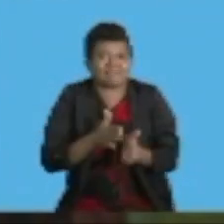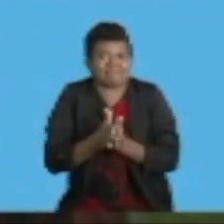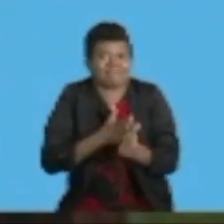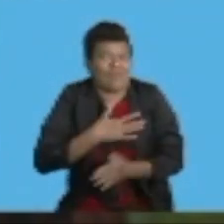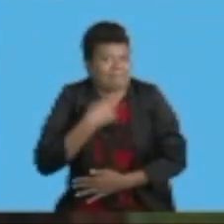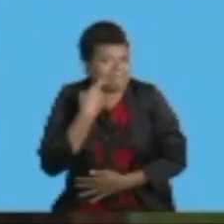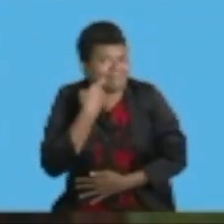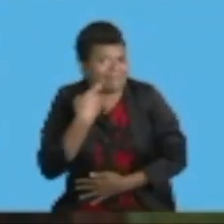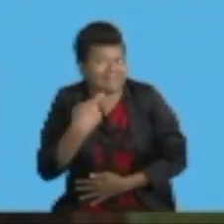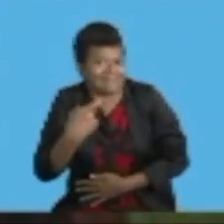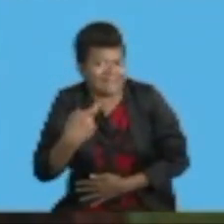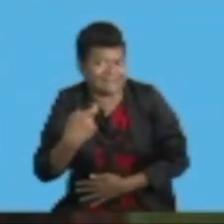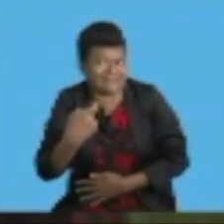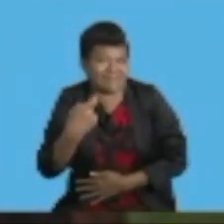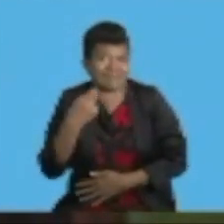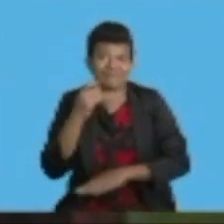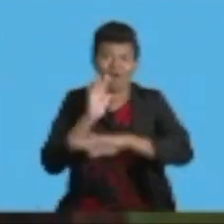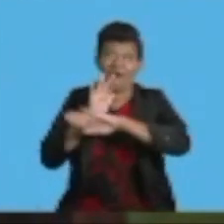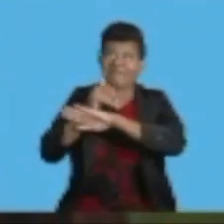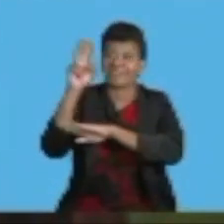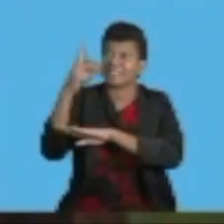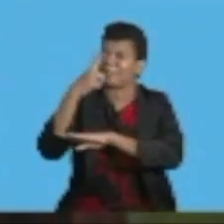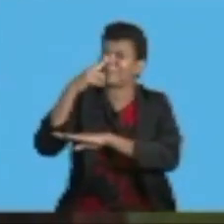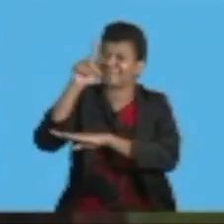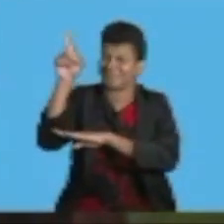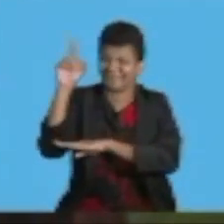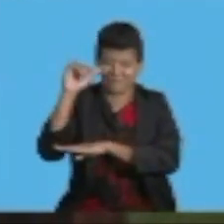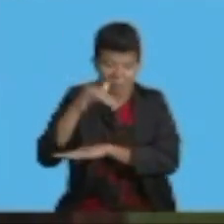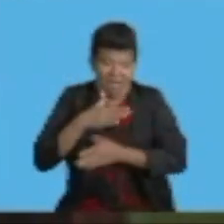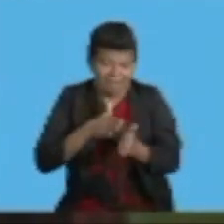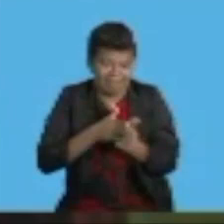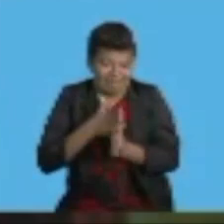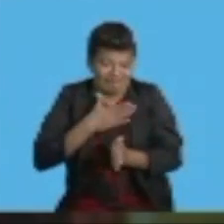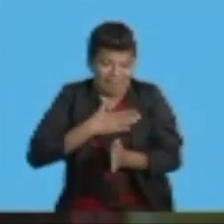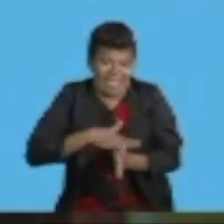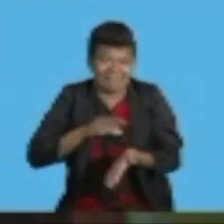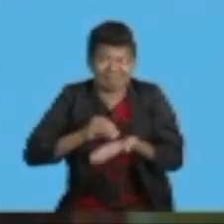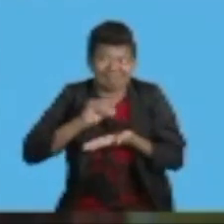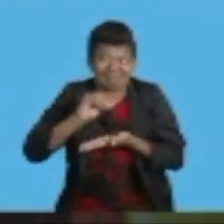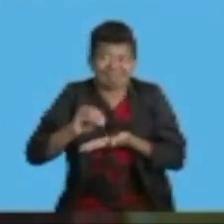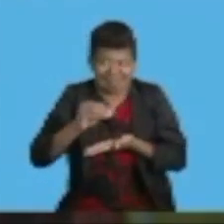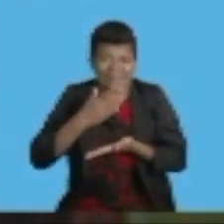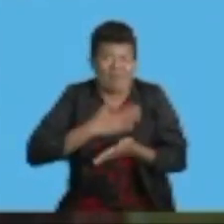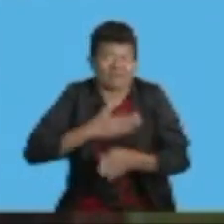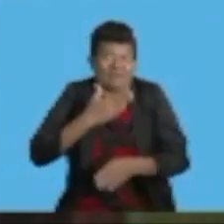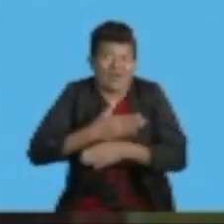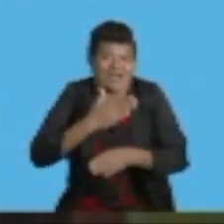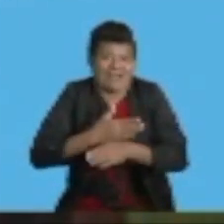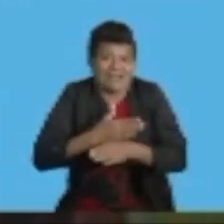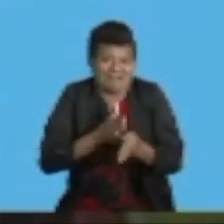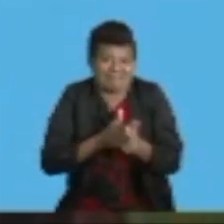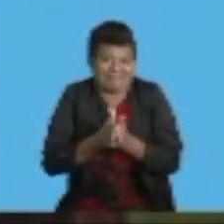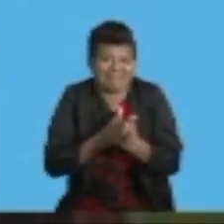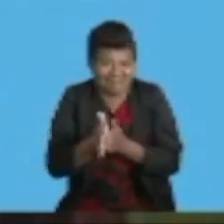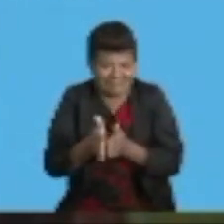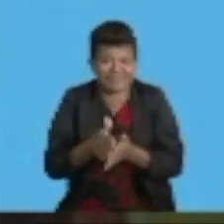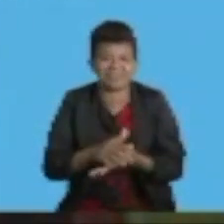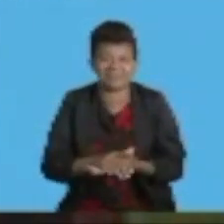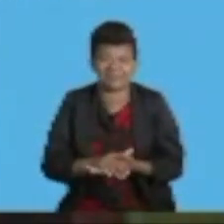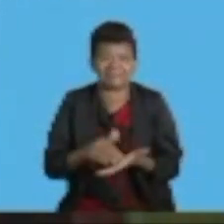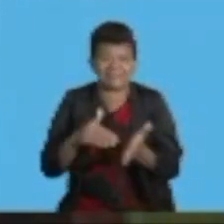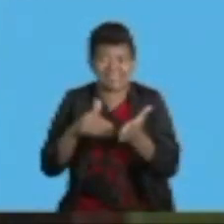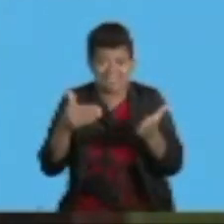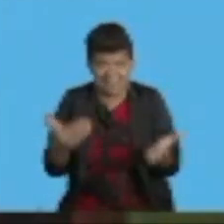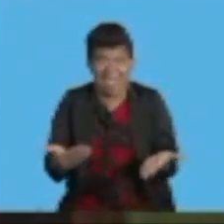foreign and domestic investors to come to our show and invest in our economy. It is now time for the